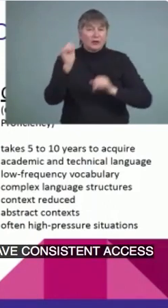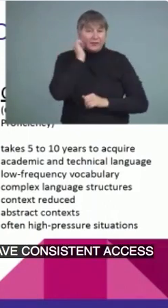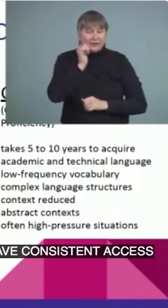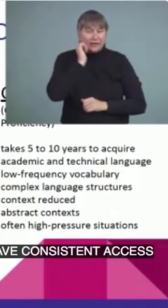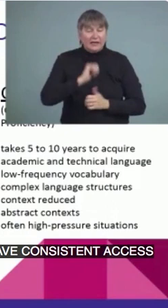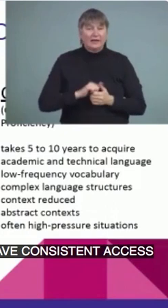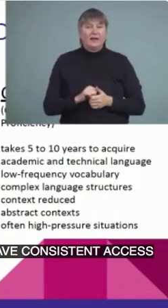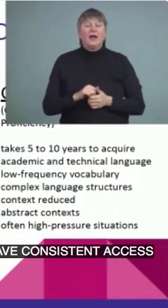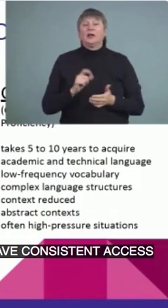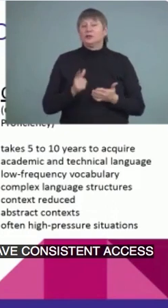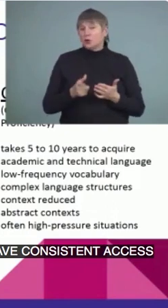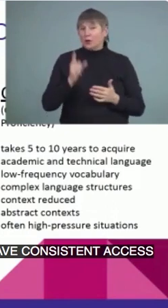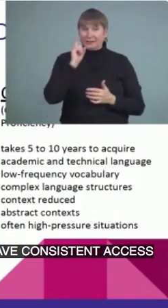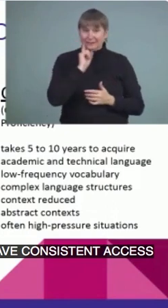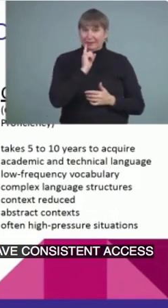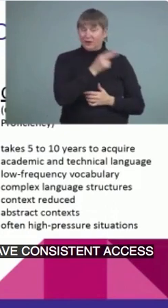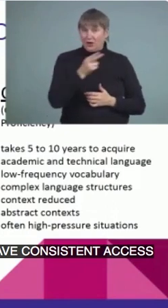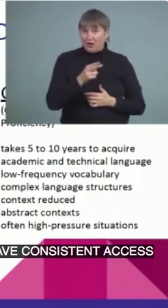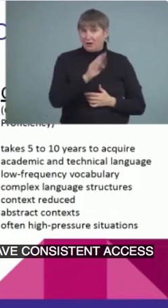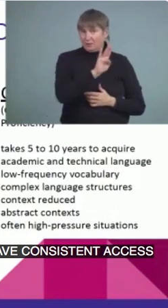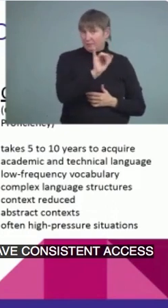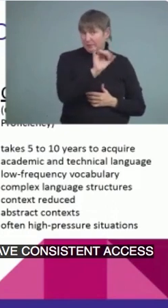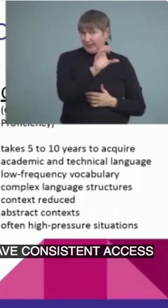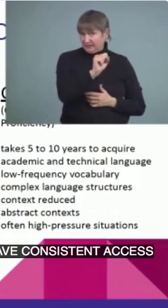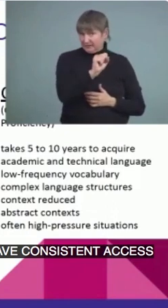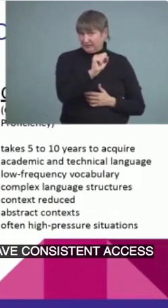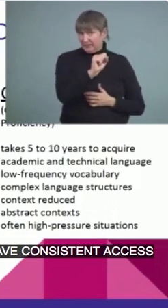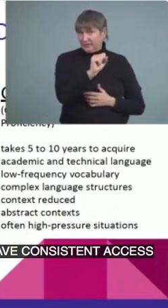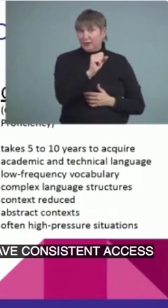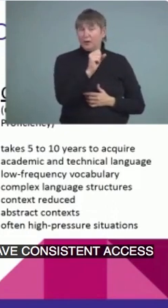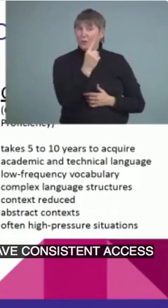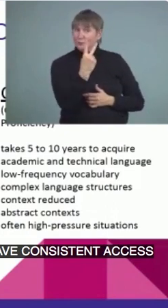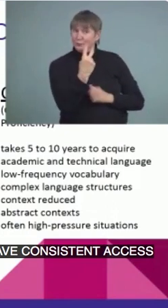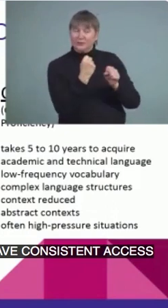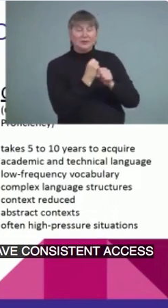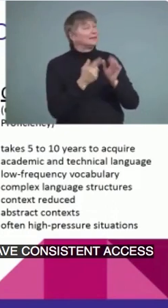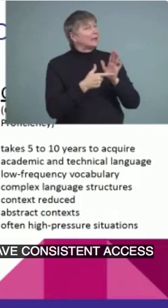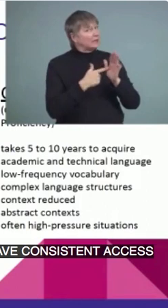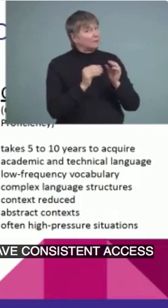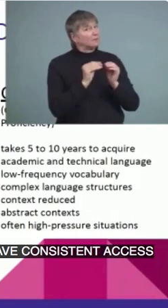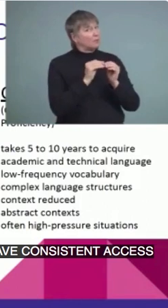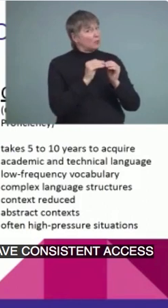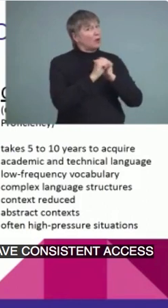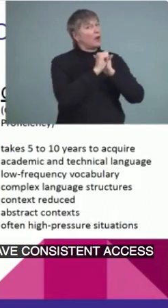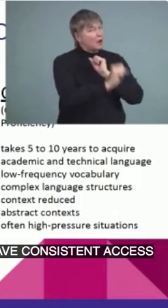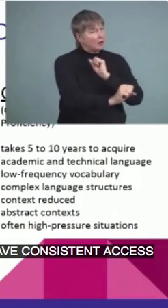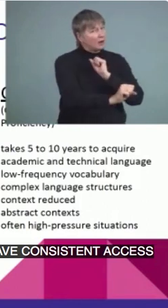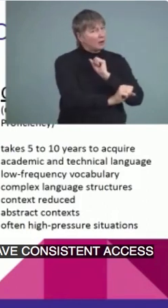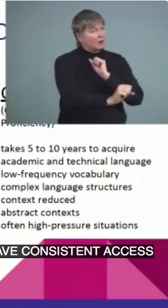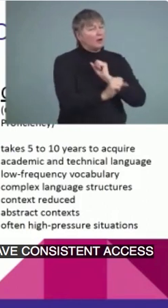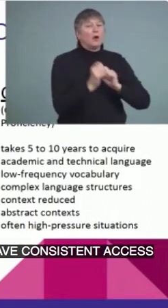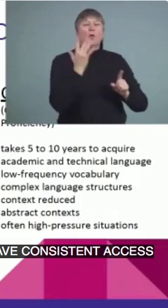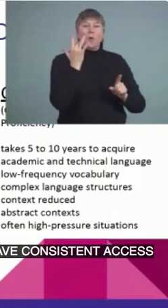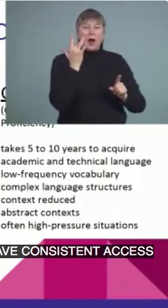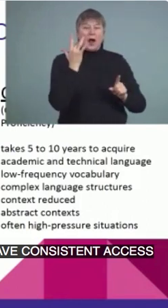BICs can take longer than one to two years. And that's because a lot of the